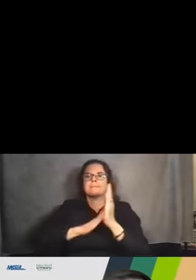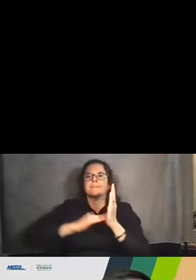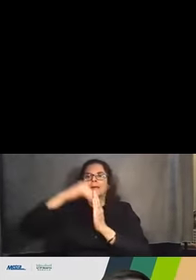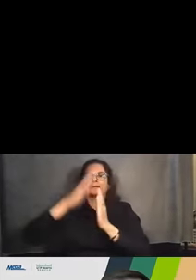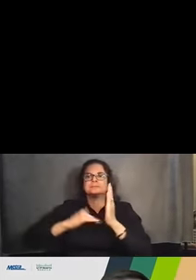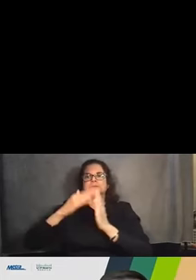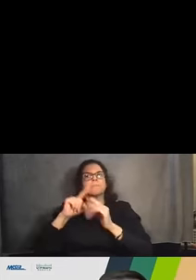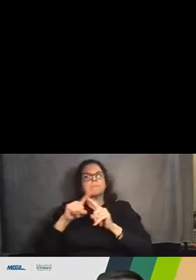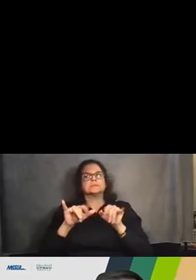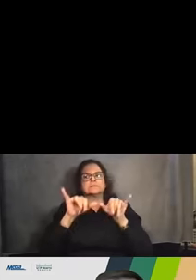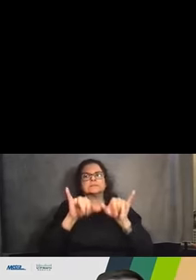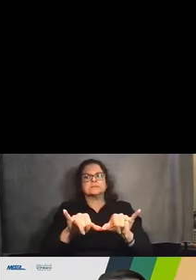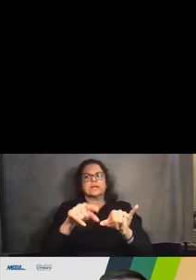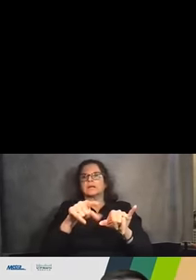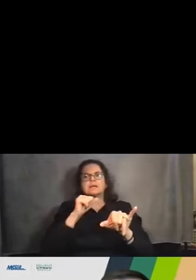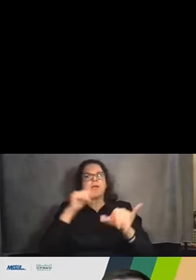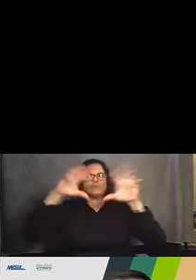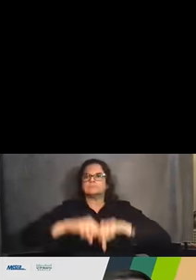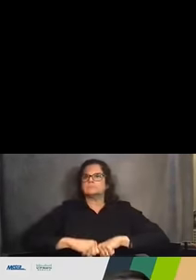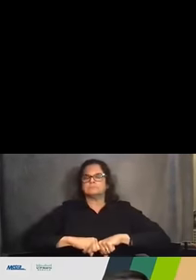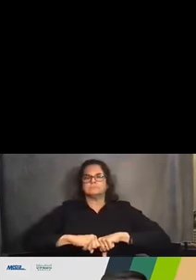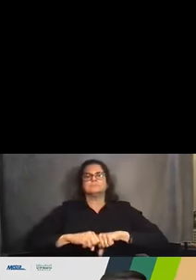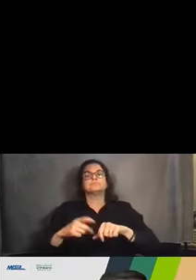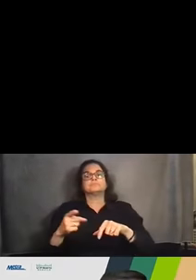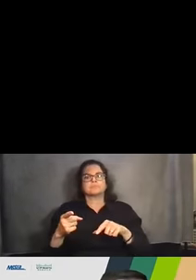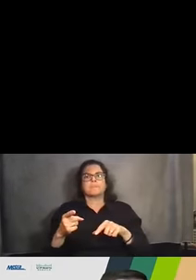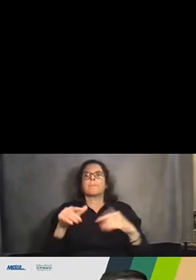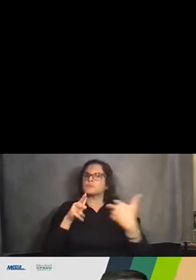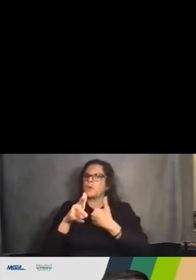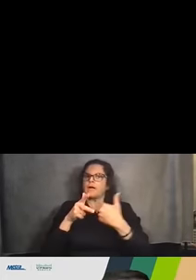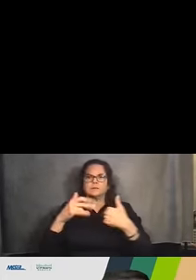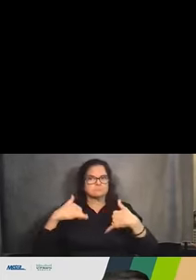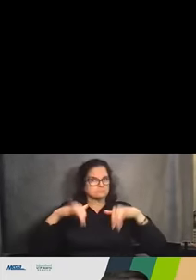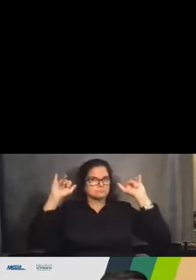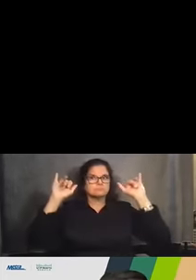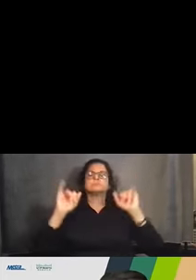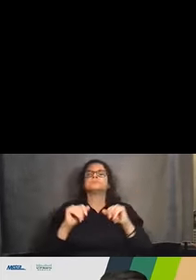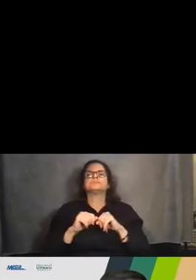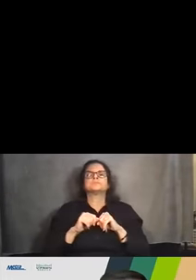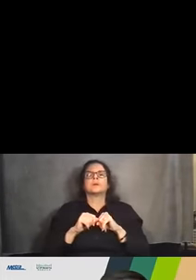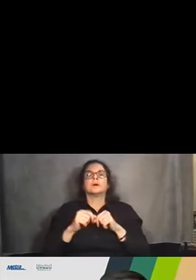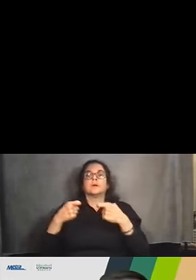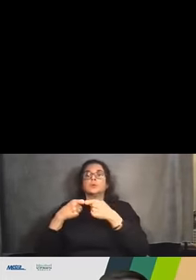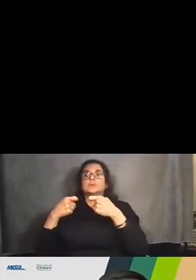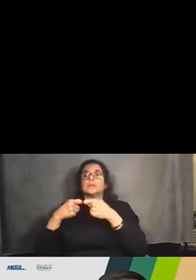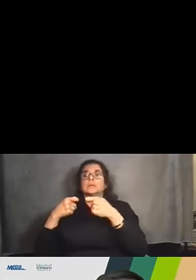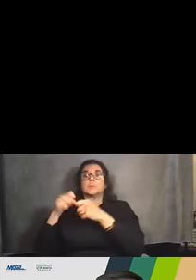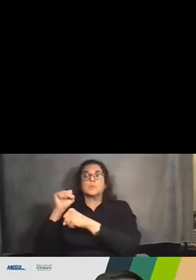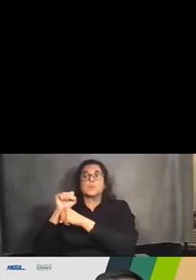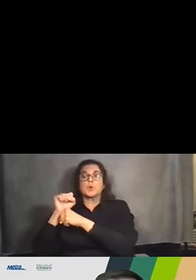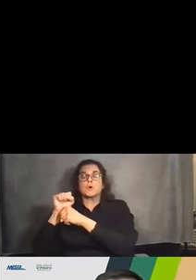those two streets, and there will also be utility work along the corridor to support construction.